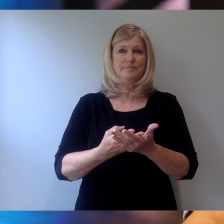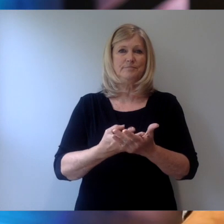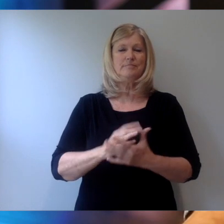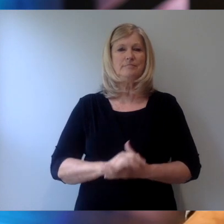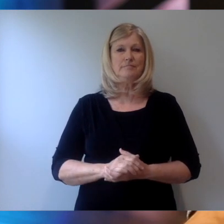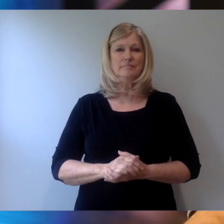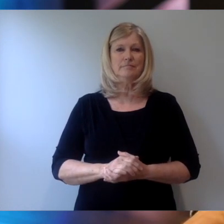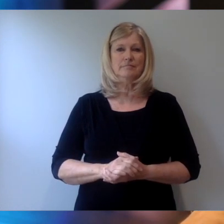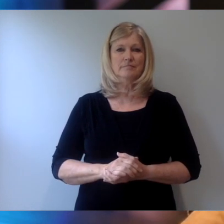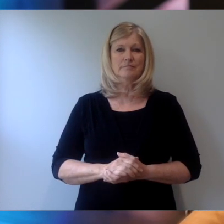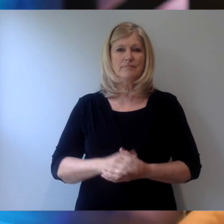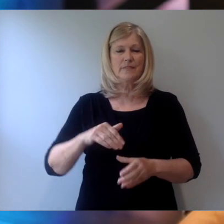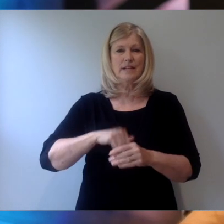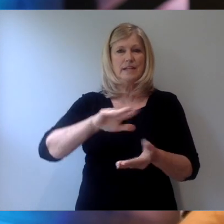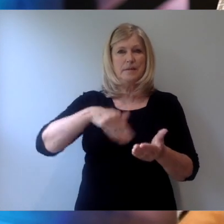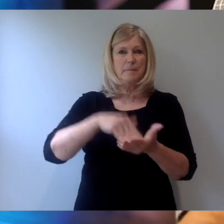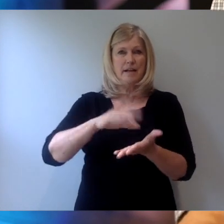In the midst of exile,